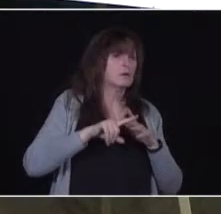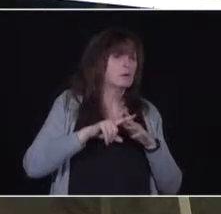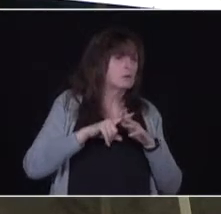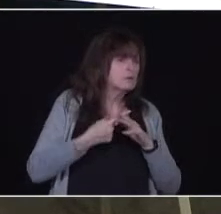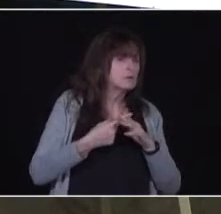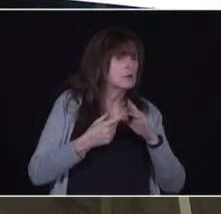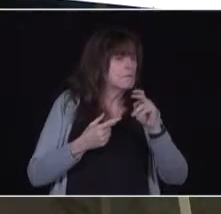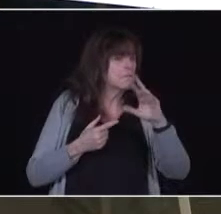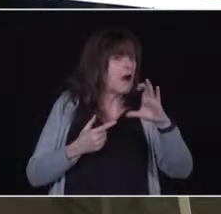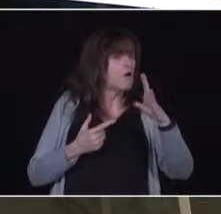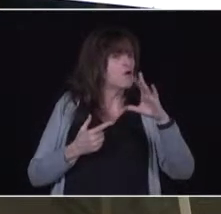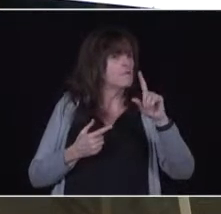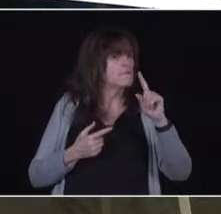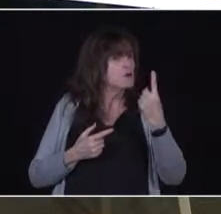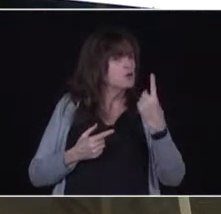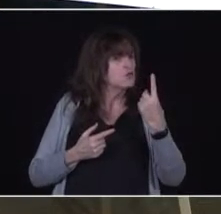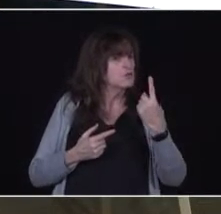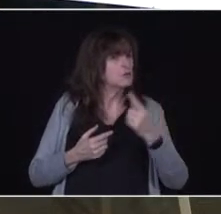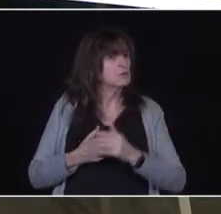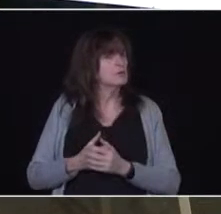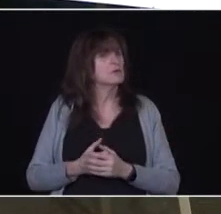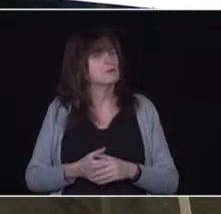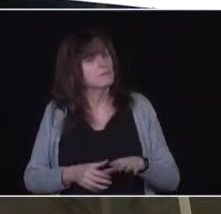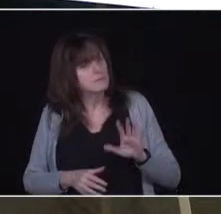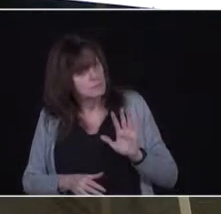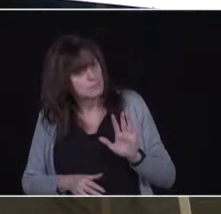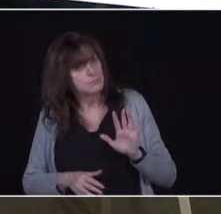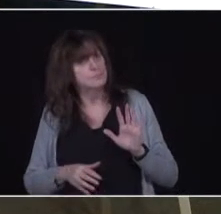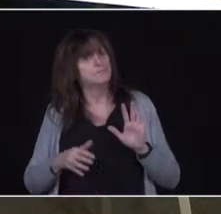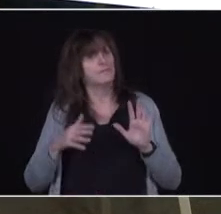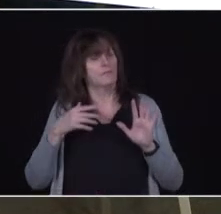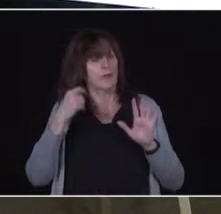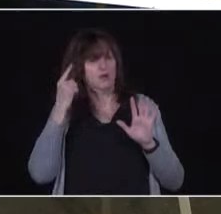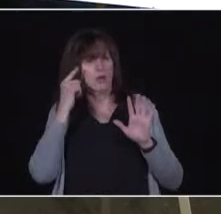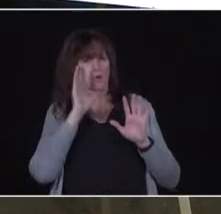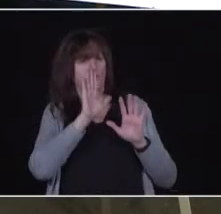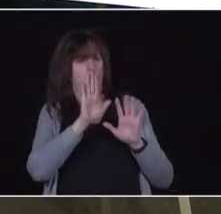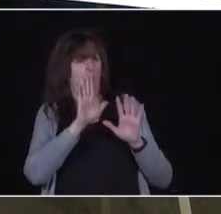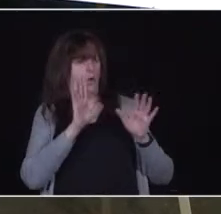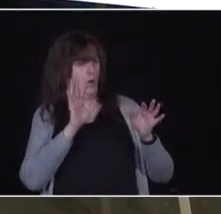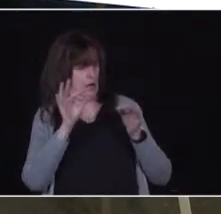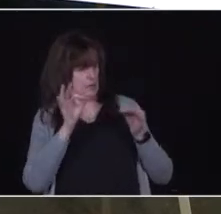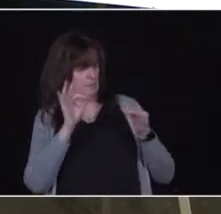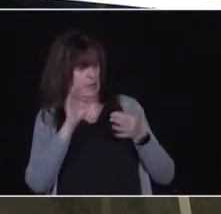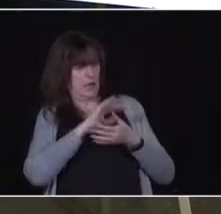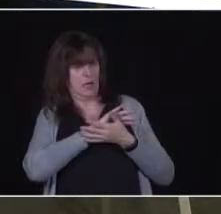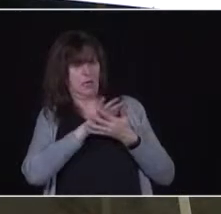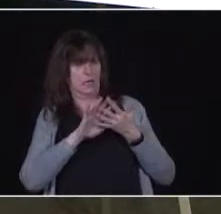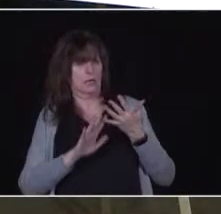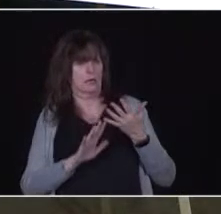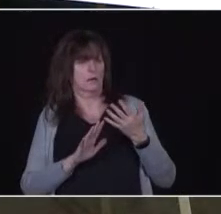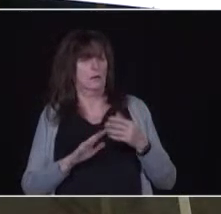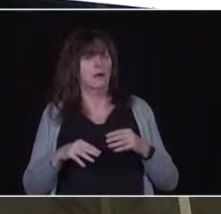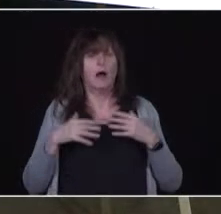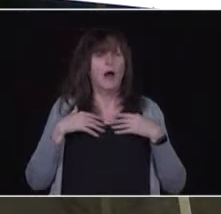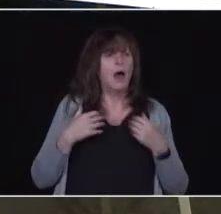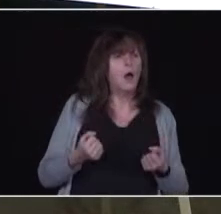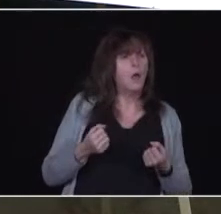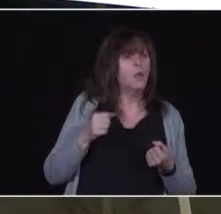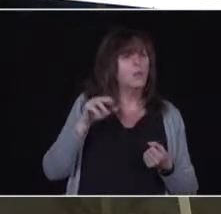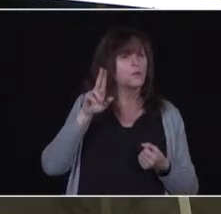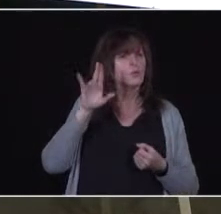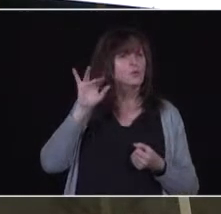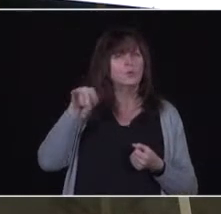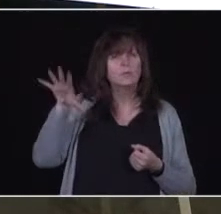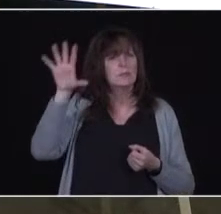So, if I understand this correctly, the health units don't necessarily have to wait